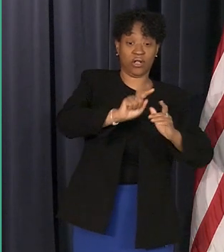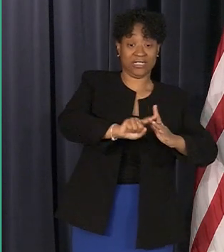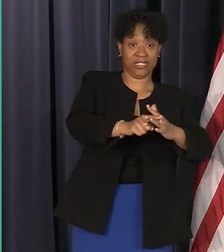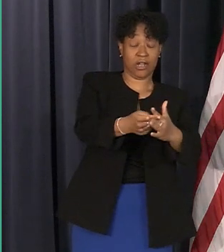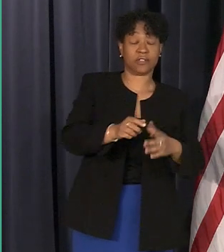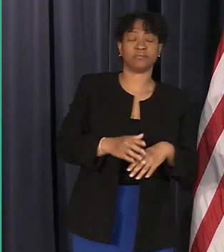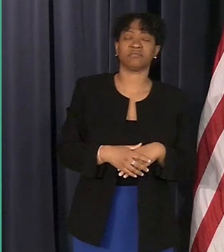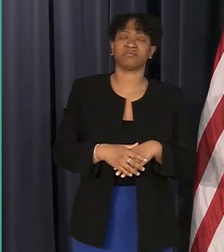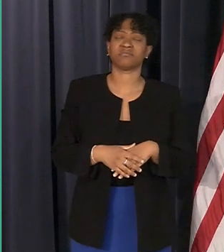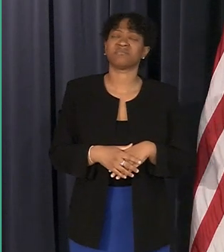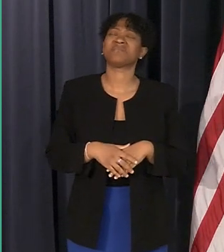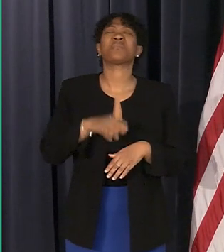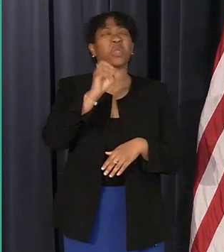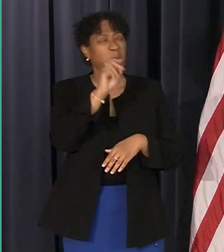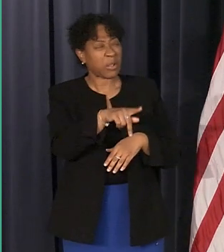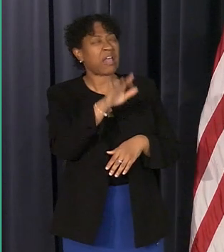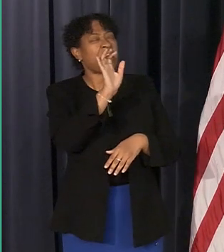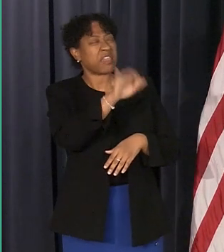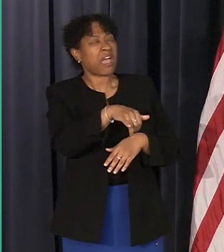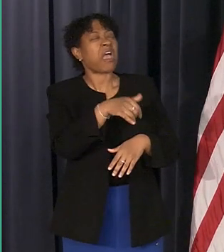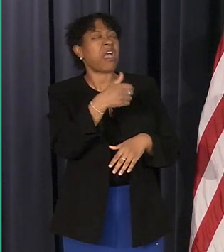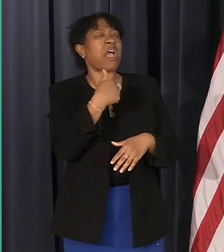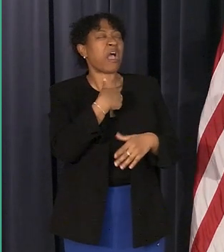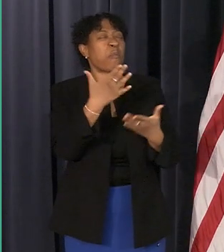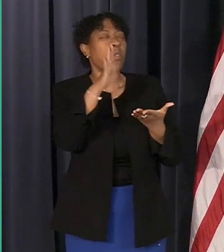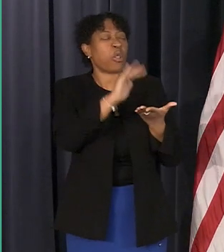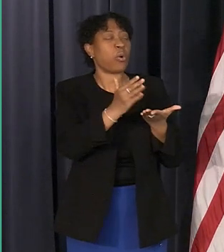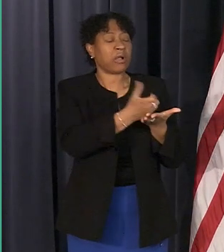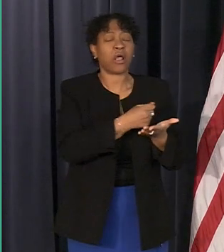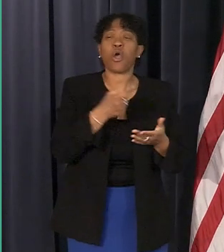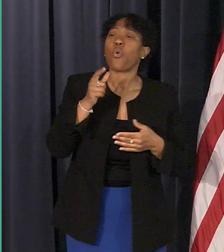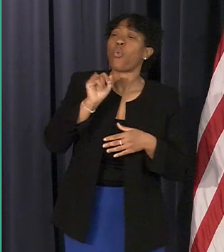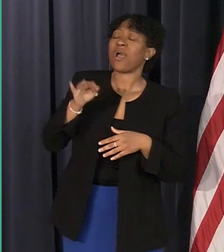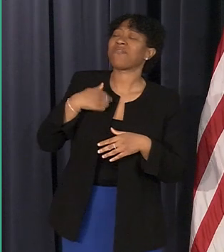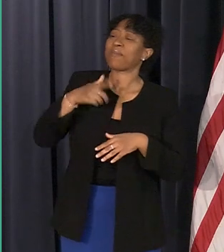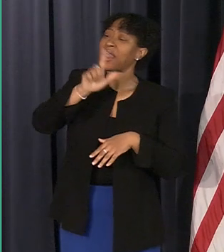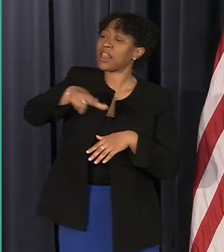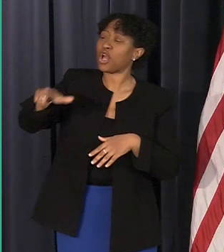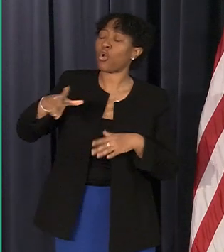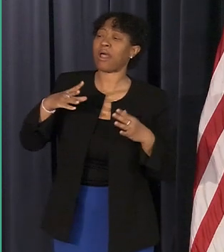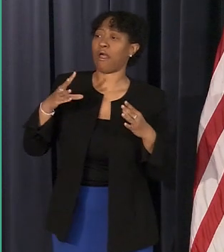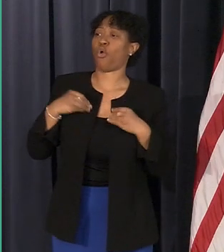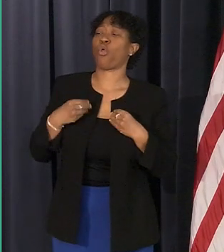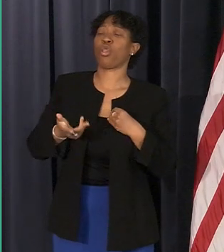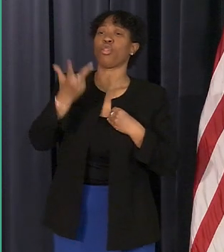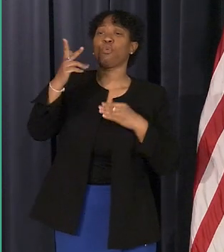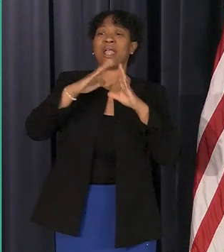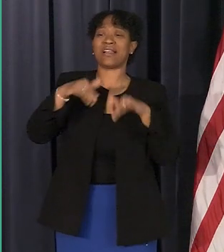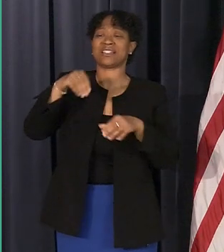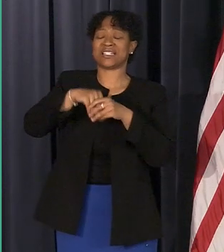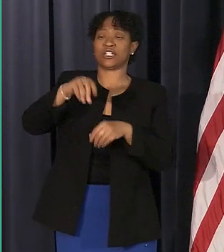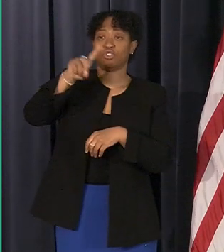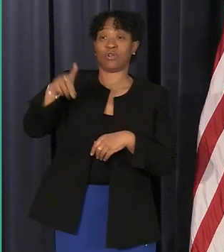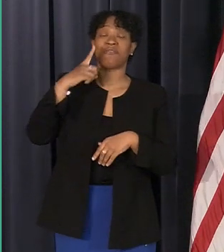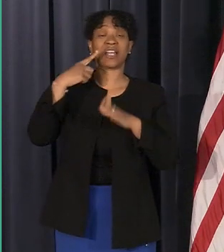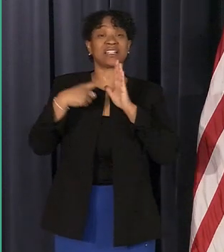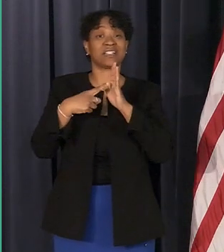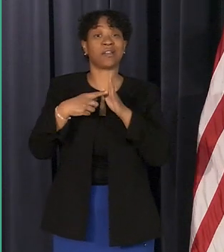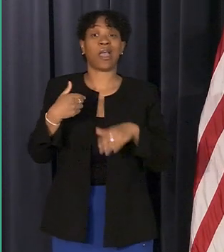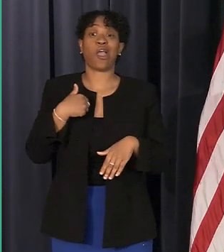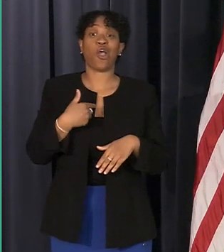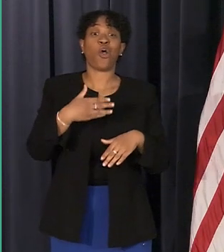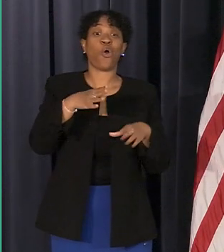what if i'm a landlord and own three rental houses in detroit example i own two rental houses in